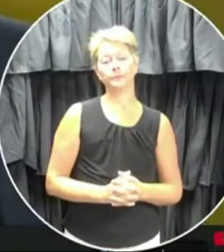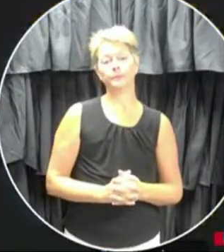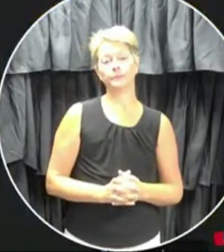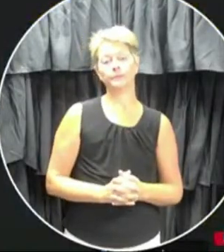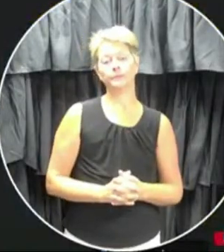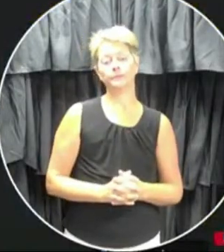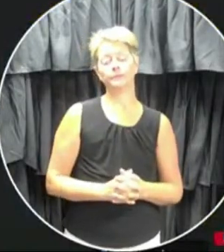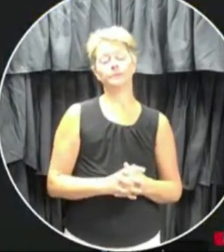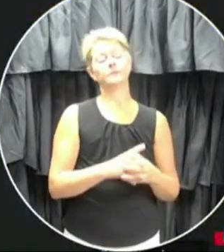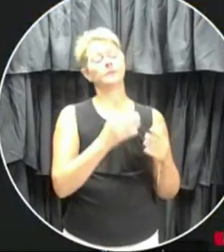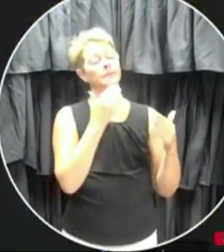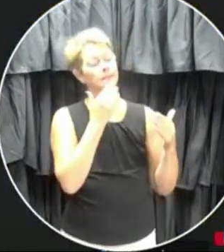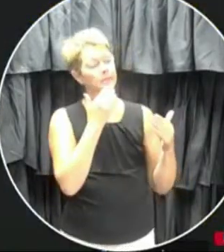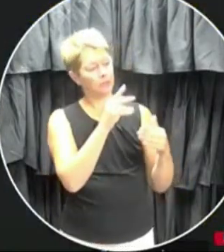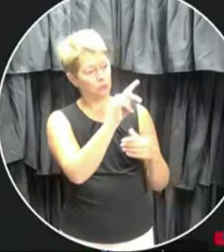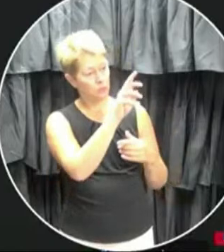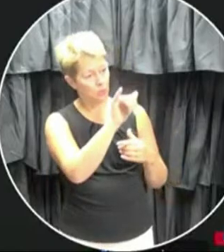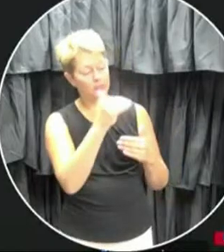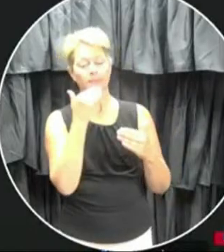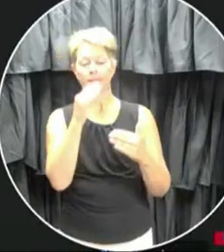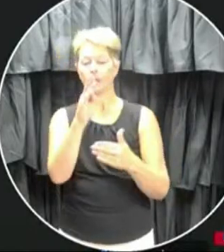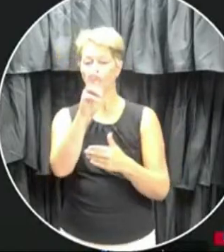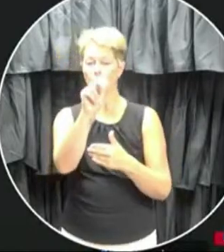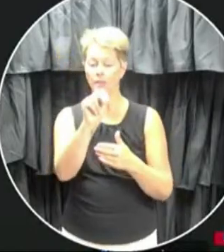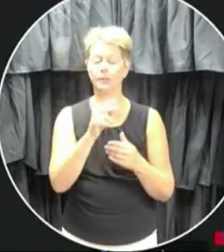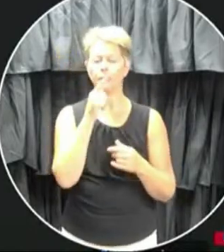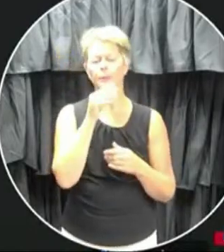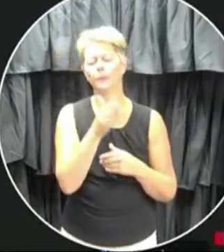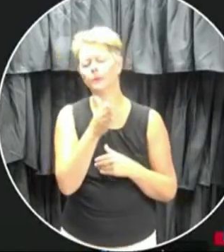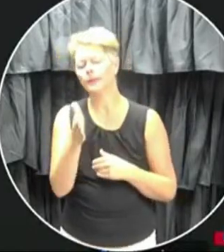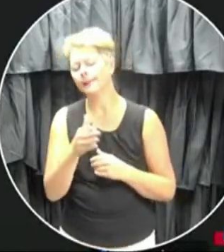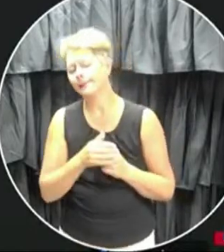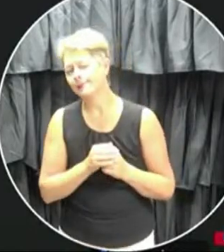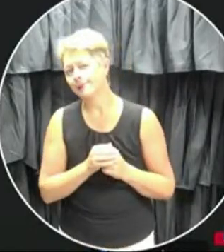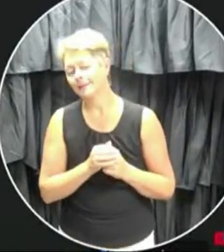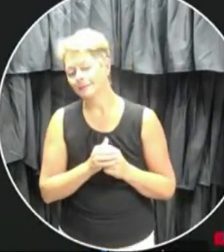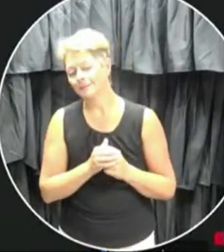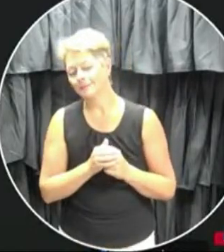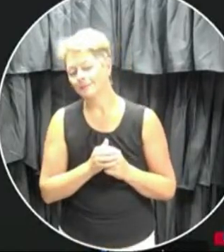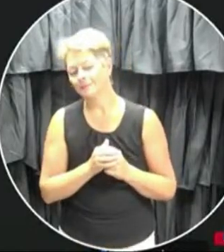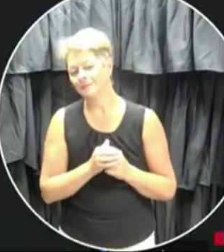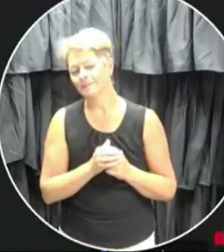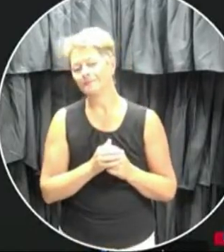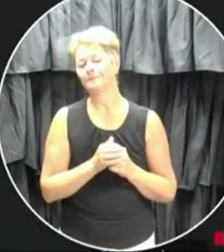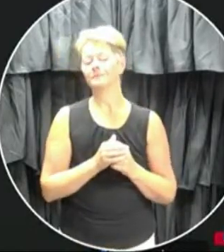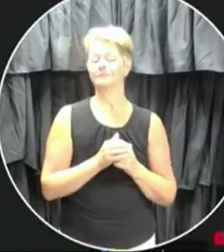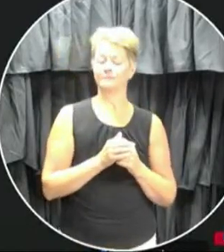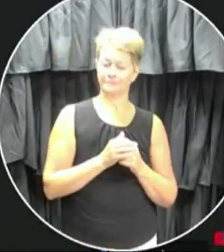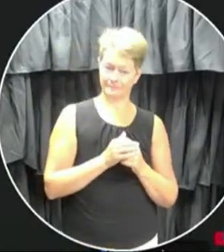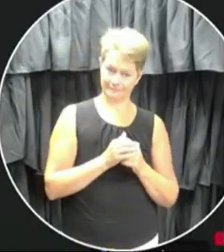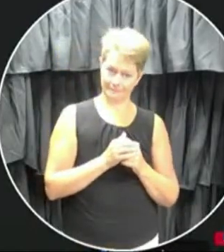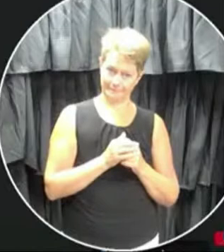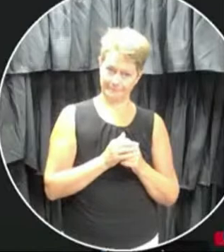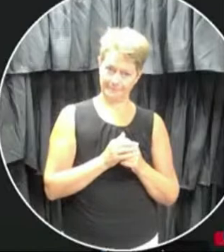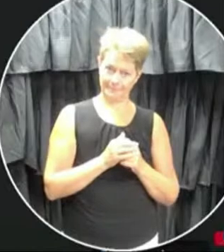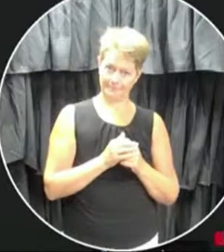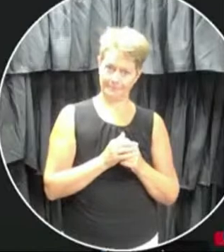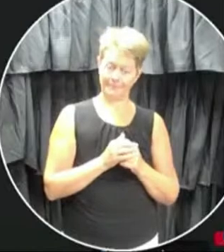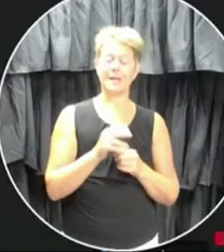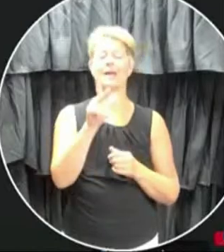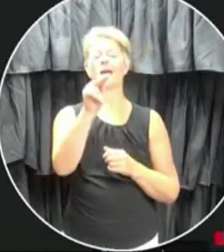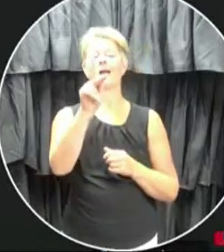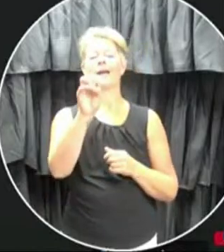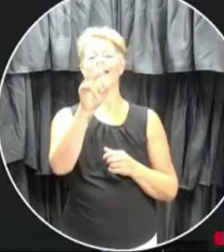Thank you, Tony. Thank you, Brian. Um, just need to find her in my list here now, and I will, uh, make, uh, or unmute